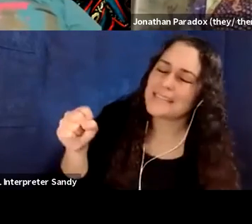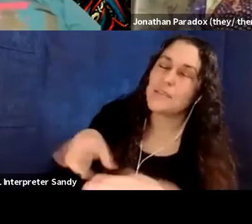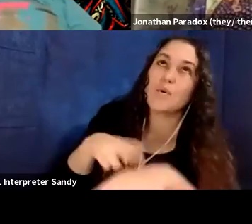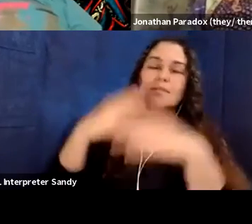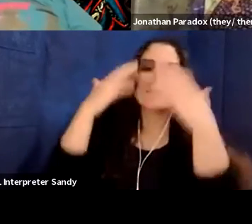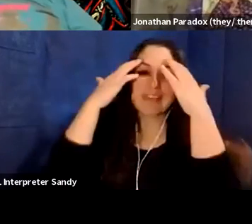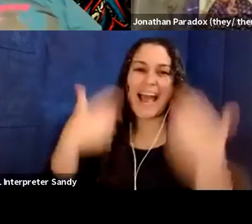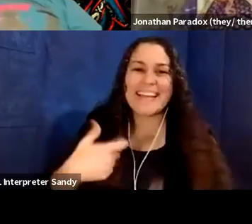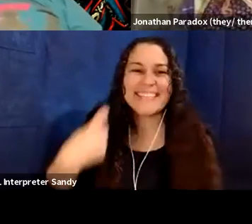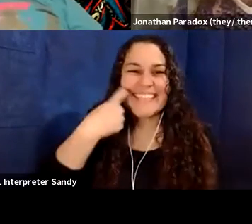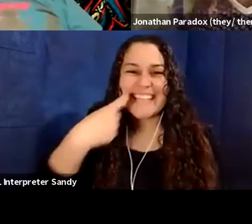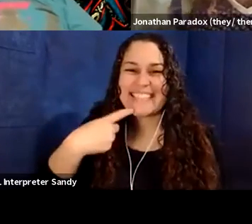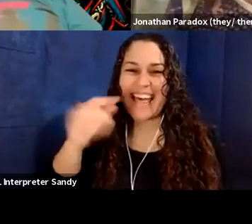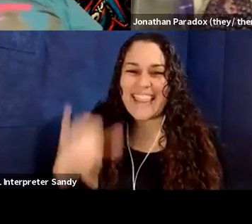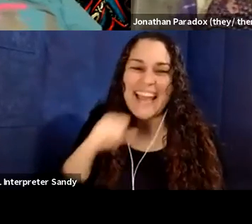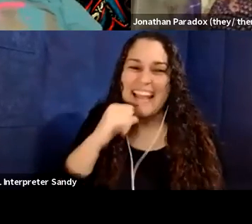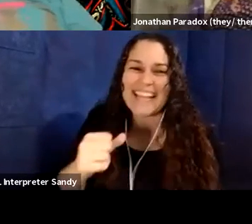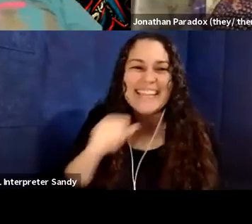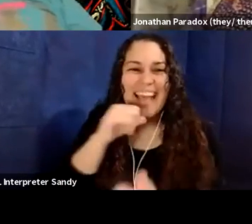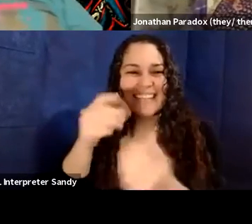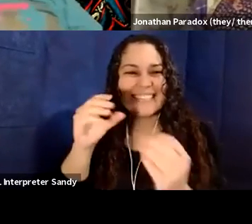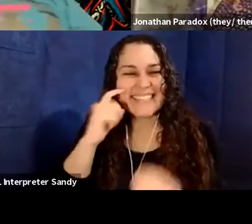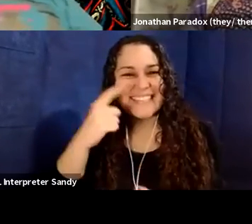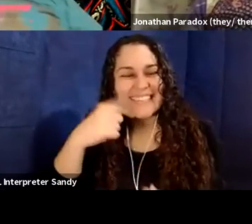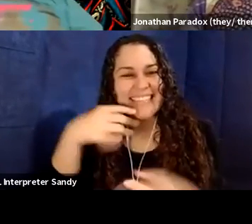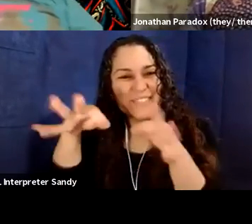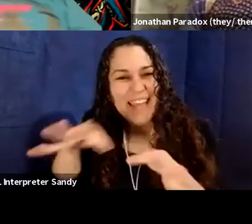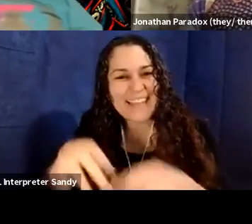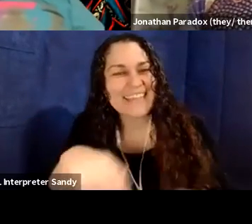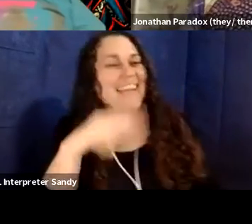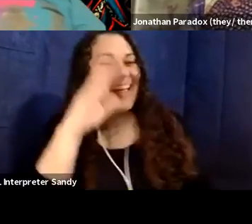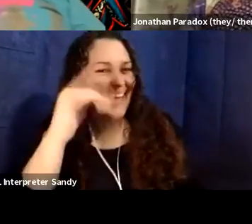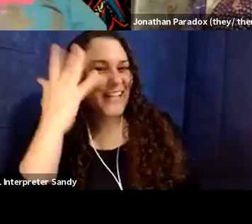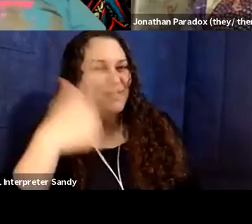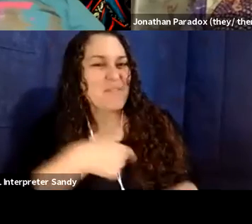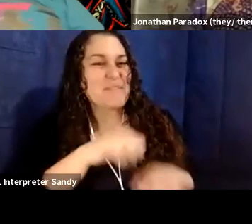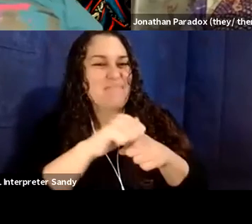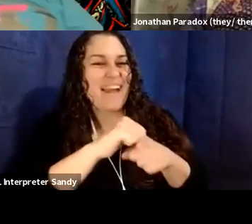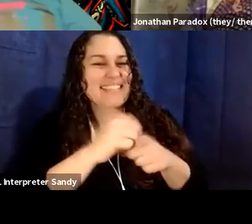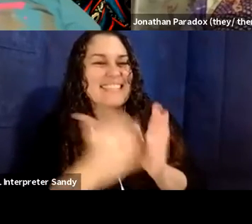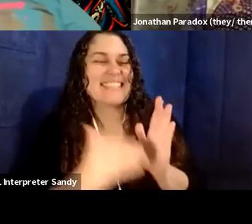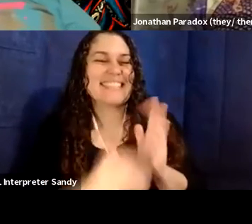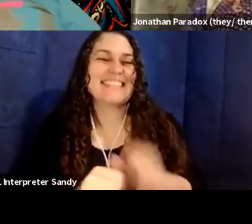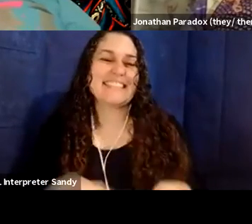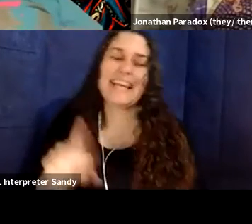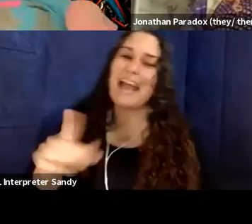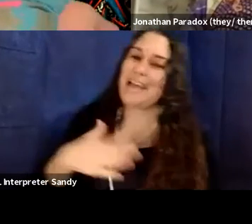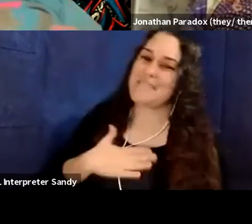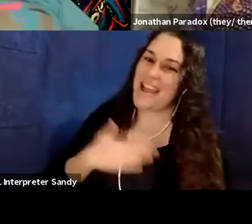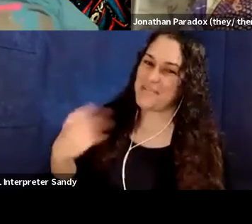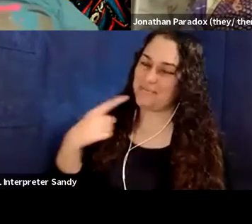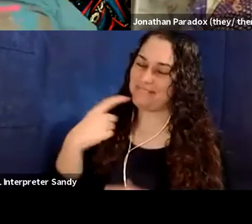on, I mentioned that, and then I didn't do it at that spot. This is why we practice it. Yeah. I'm so glad that you mentioned it.